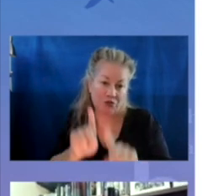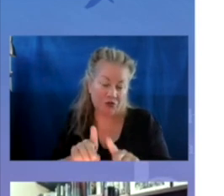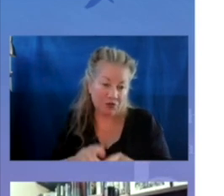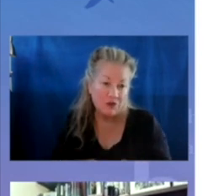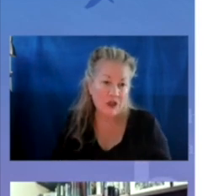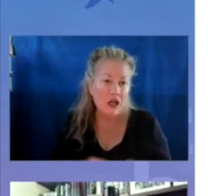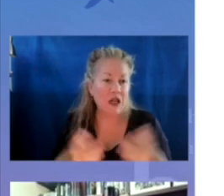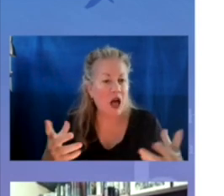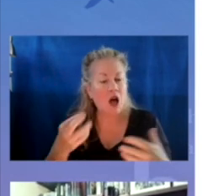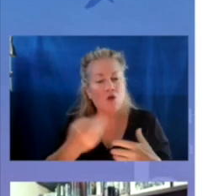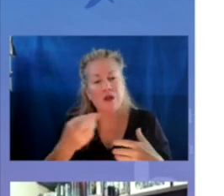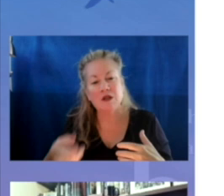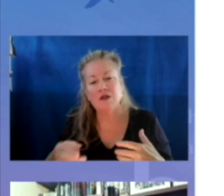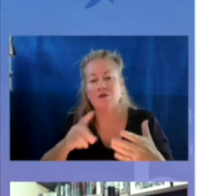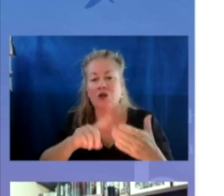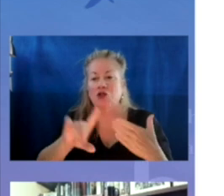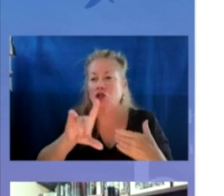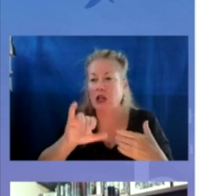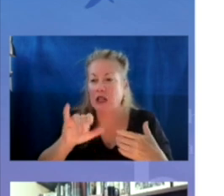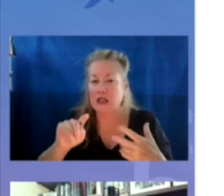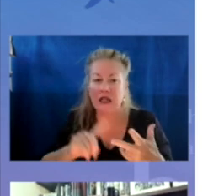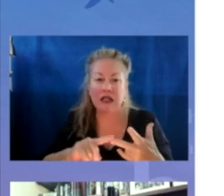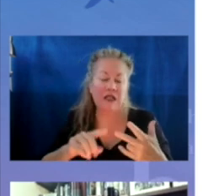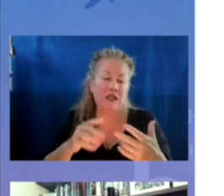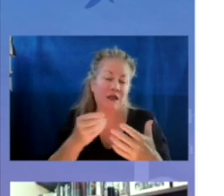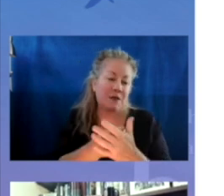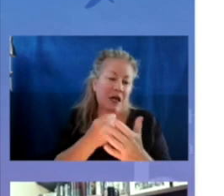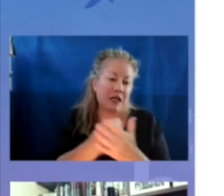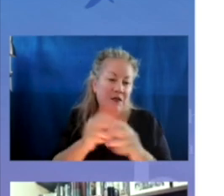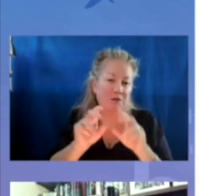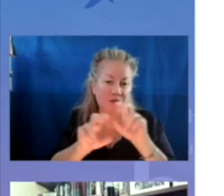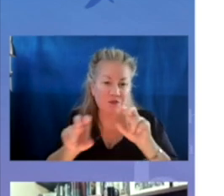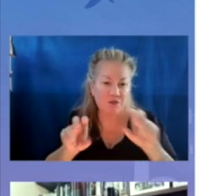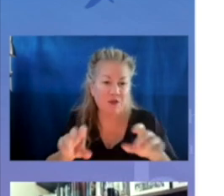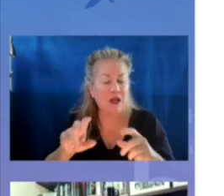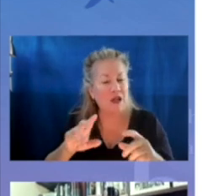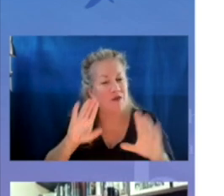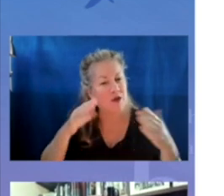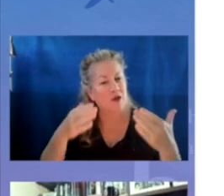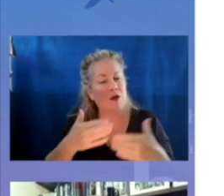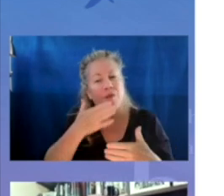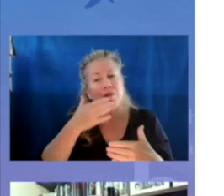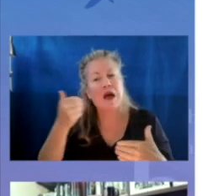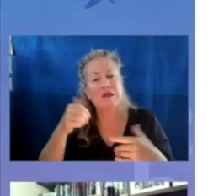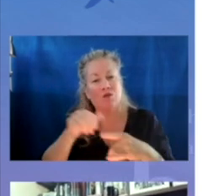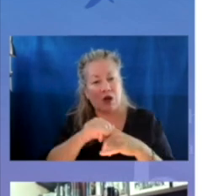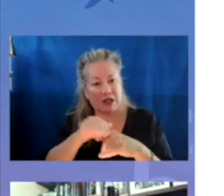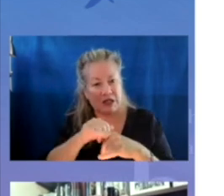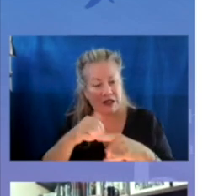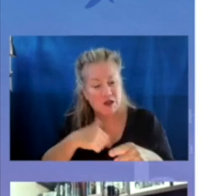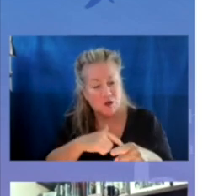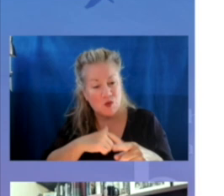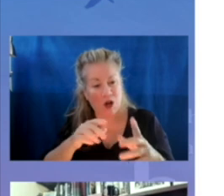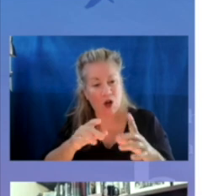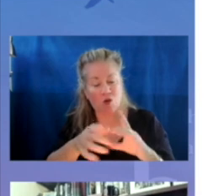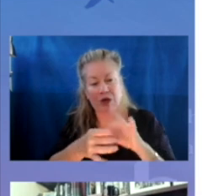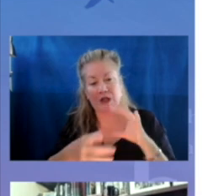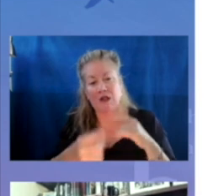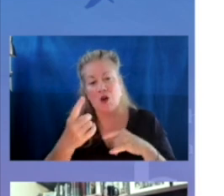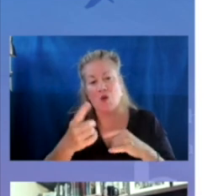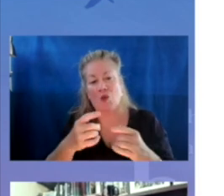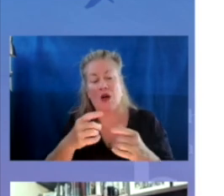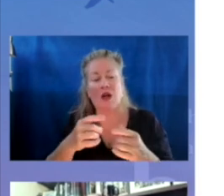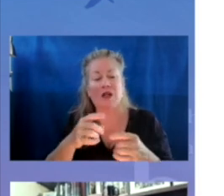resources for you, everything from checklists to allowable uses of funds. And again, those spotlights, those best practices, we are releasing